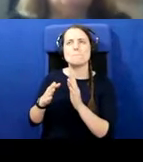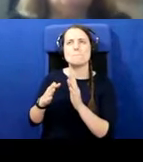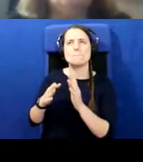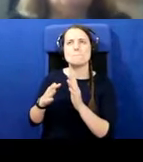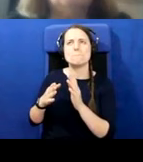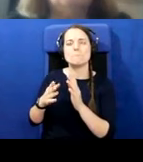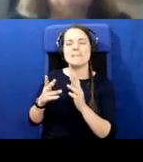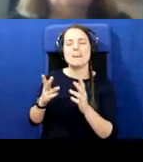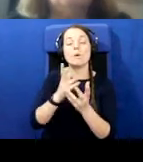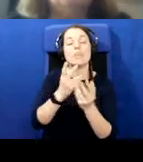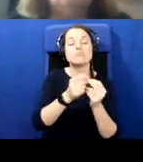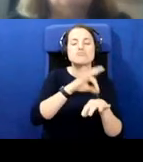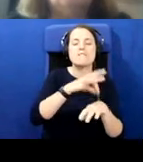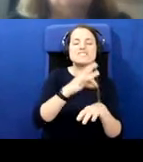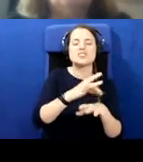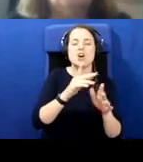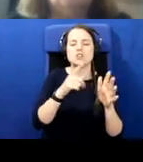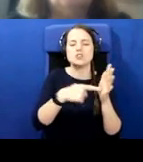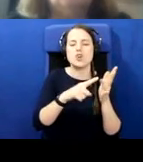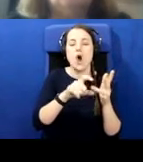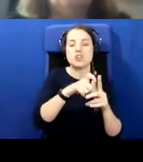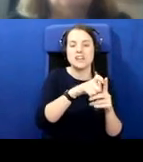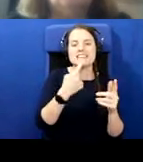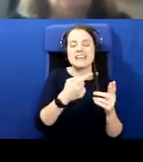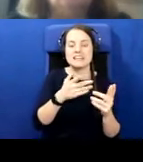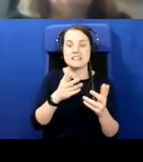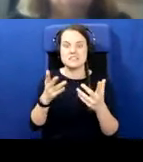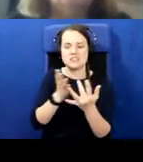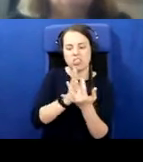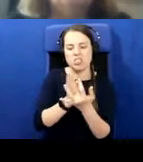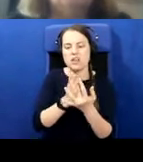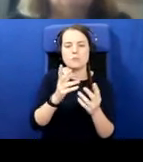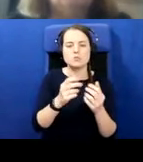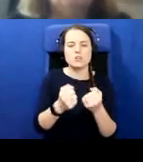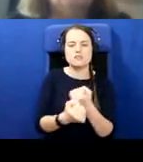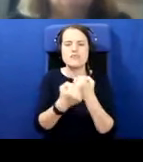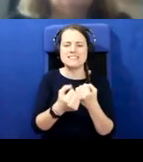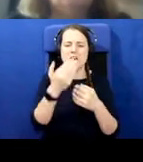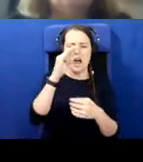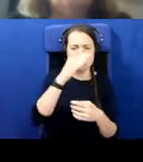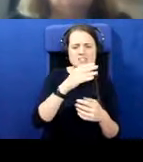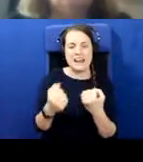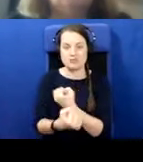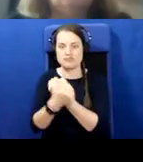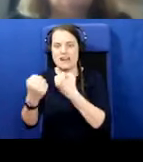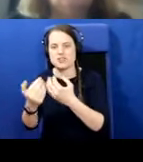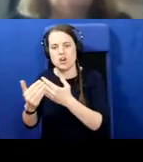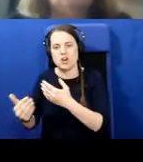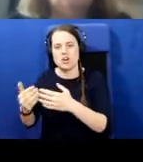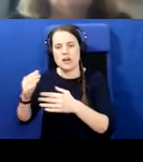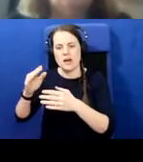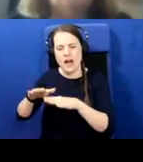years ago, a little ulcerous tradition and a greater British tradition. And one of its great problems now is not its